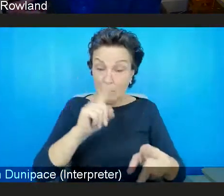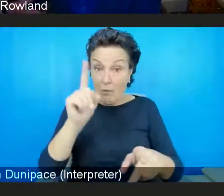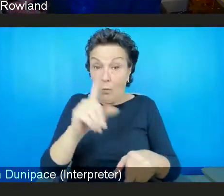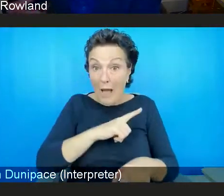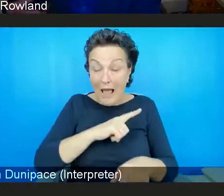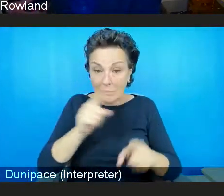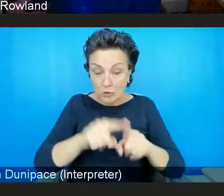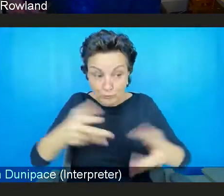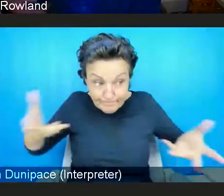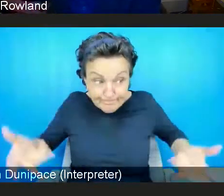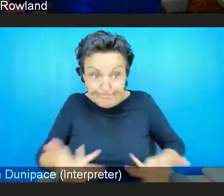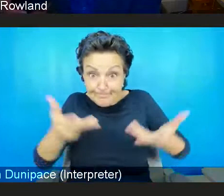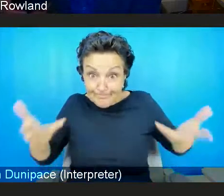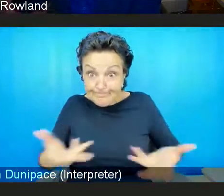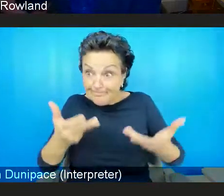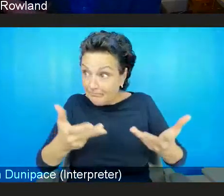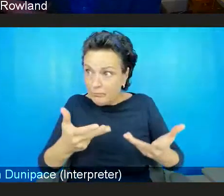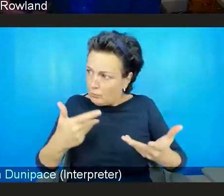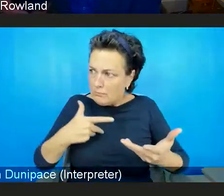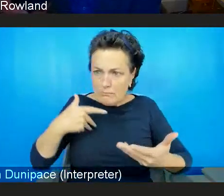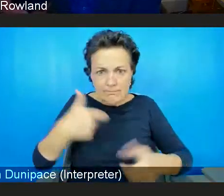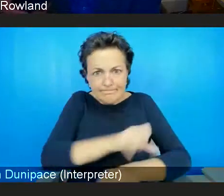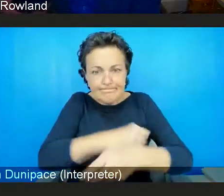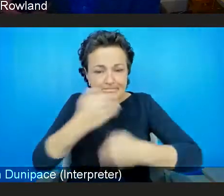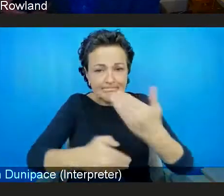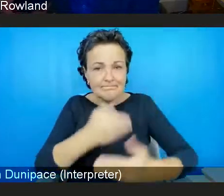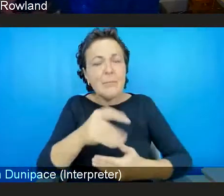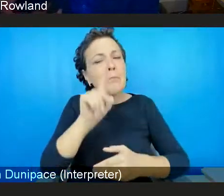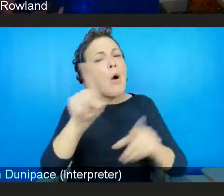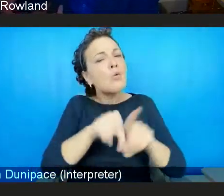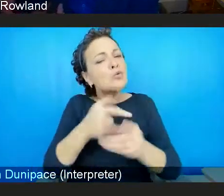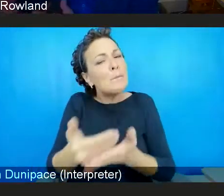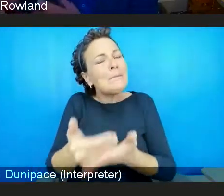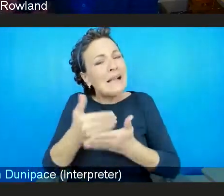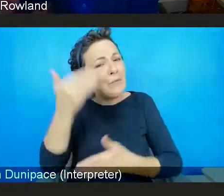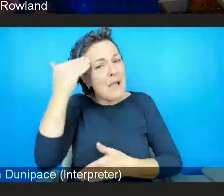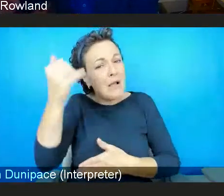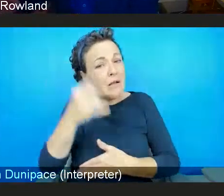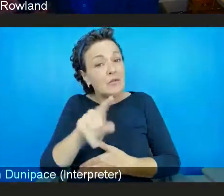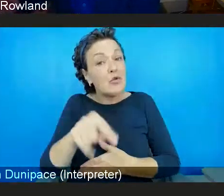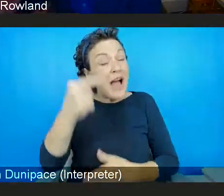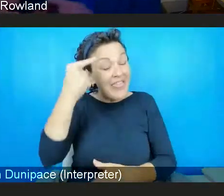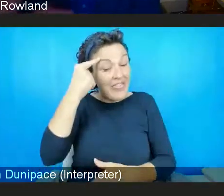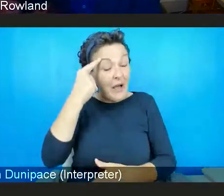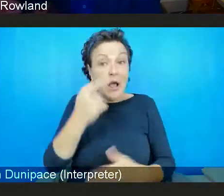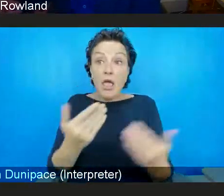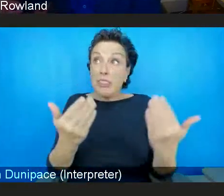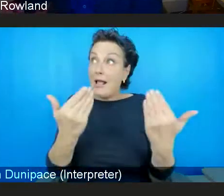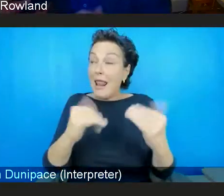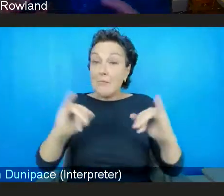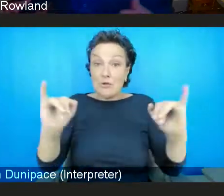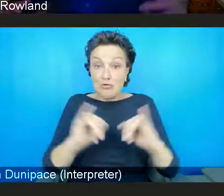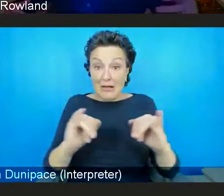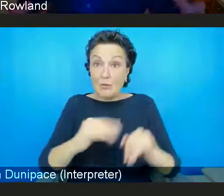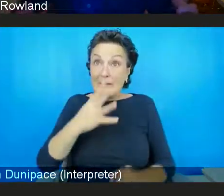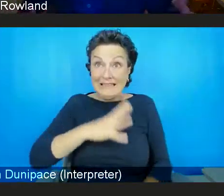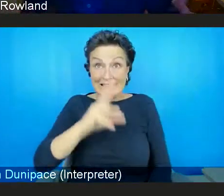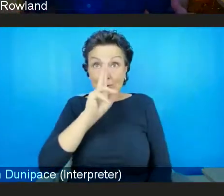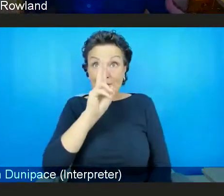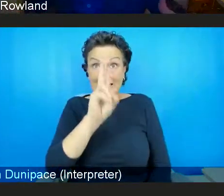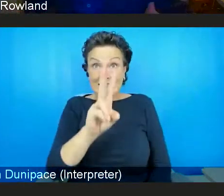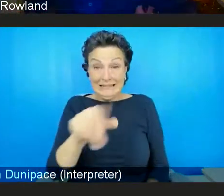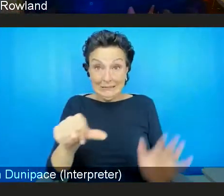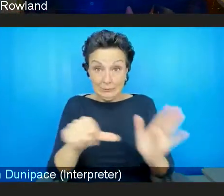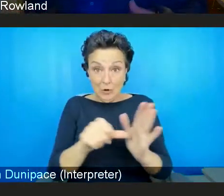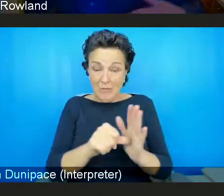protect our mental health. So I would say with the climate crisis, we need to be able to see the problem, call for action. And at the same